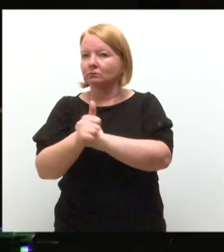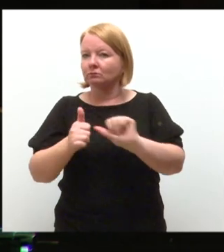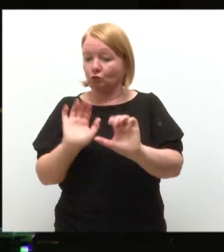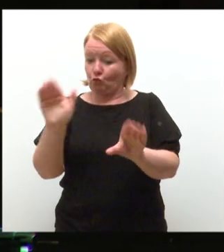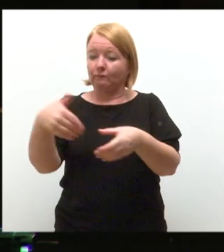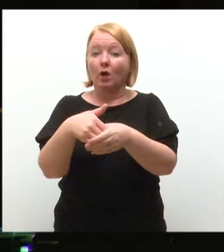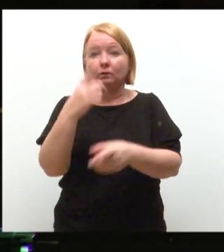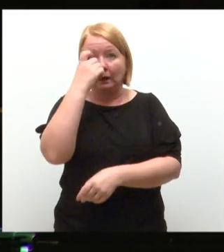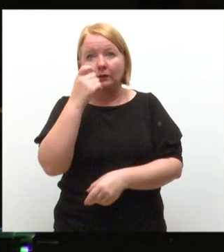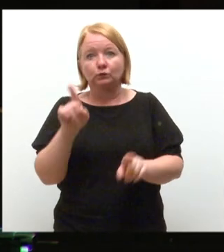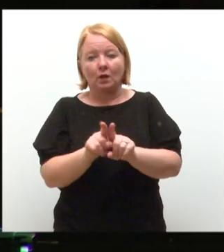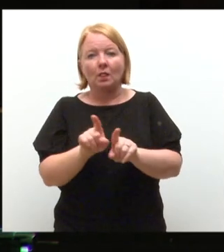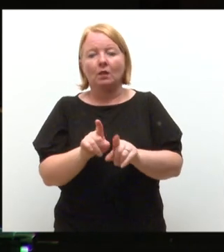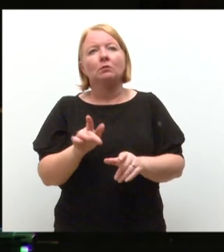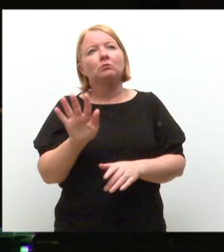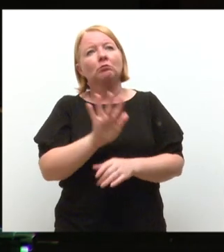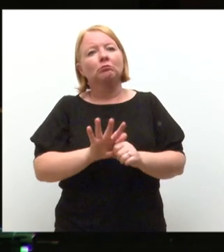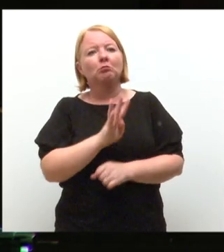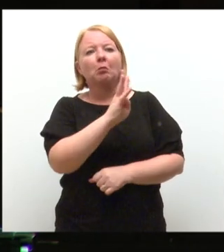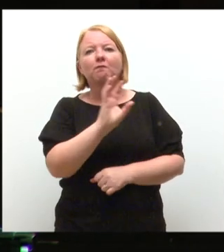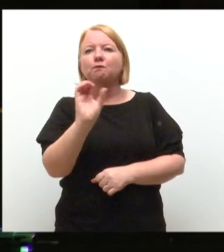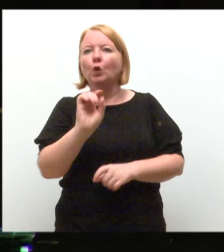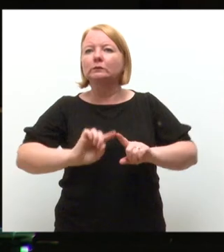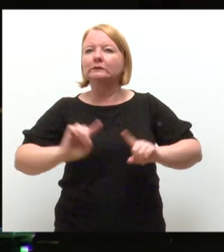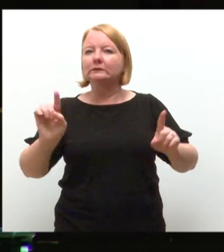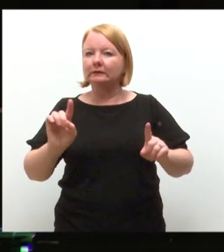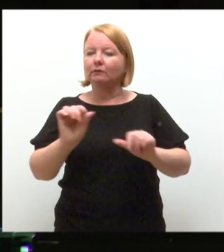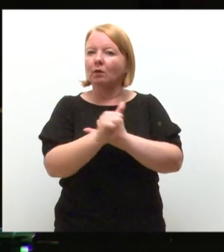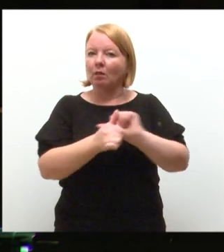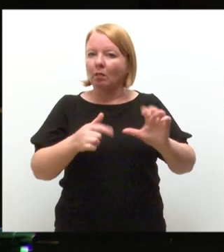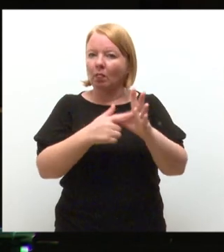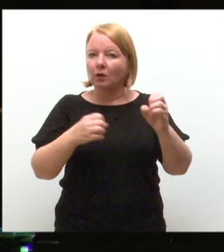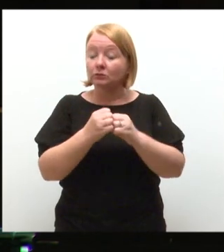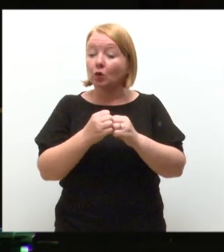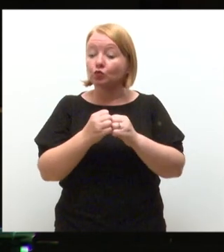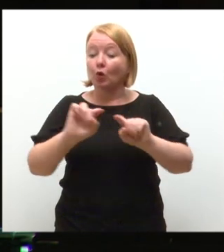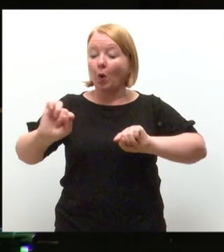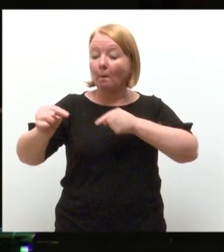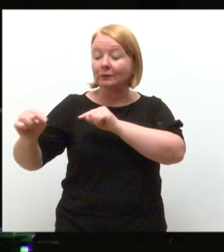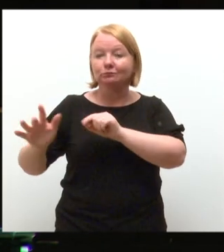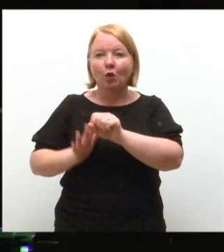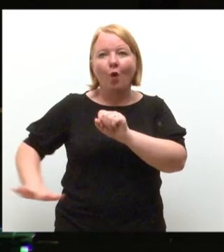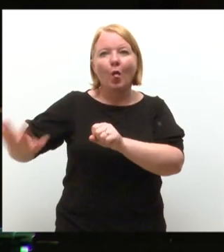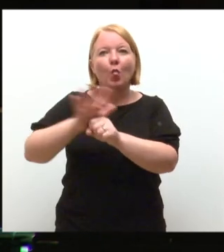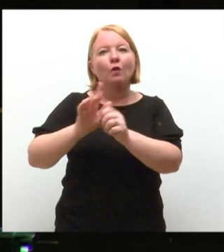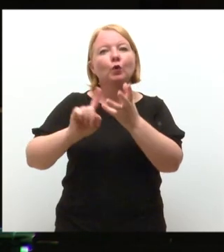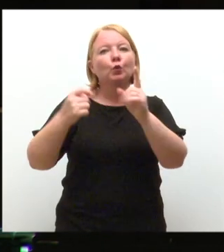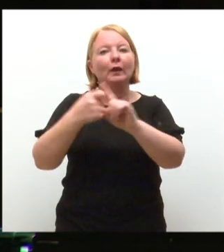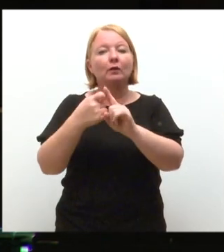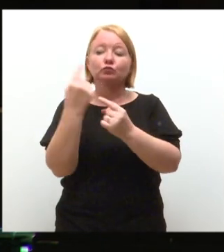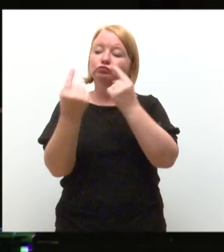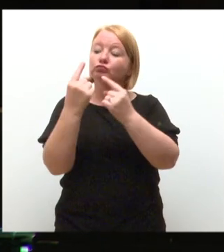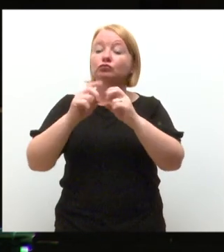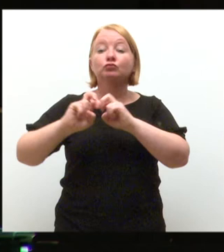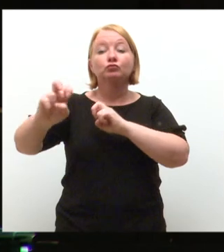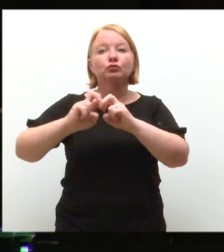clubs as possible. We have over 40 different sports clubs and we compete all over the UK, giving students opportunity to travel. We work